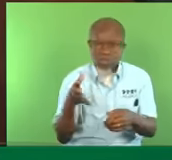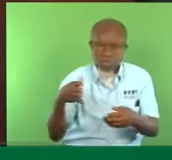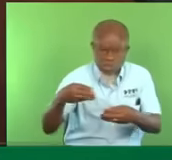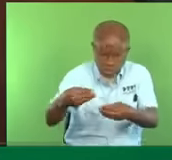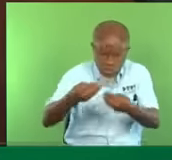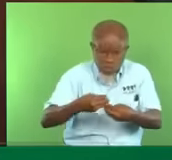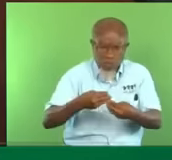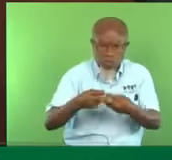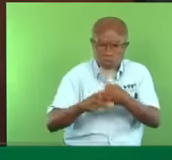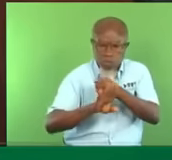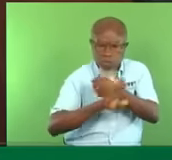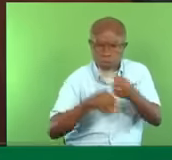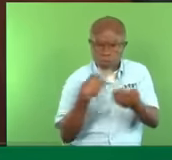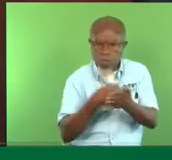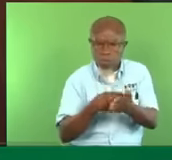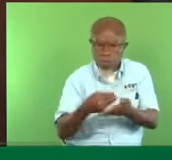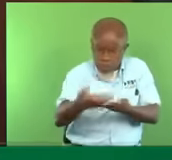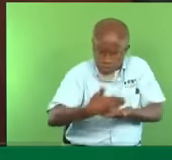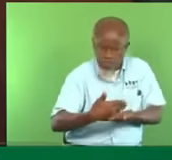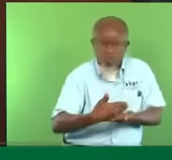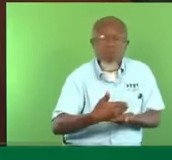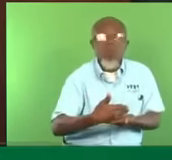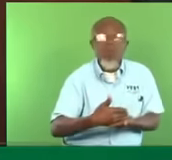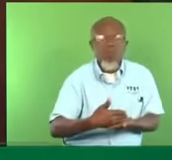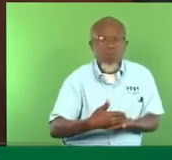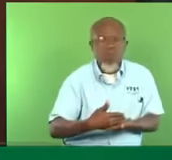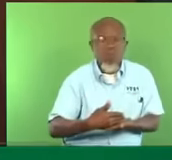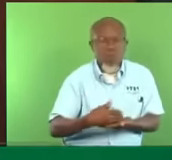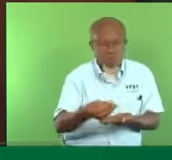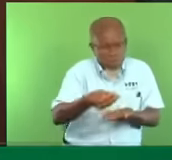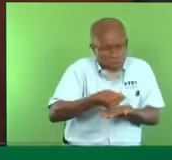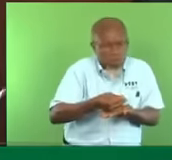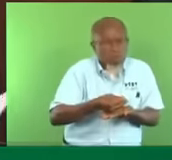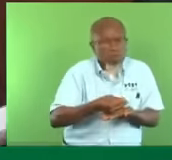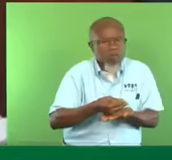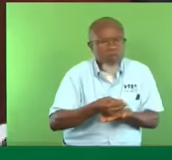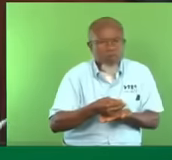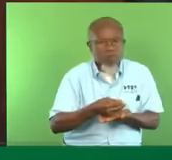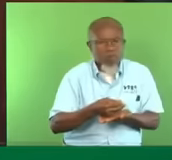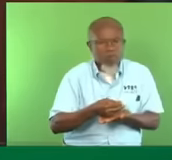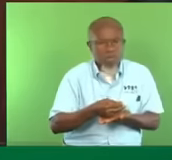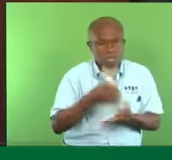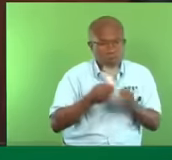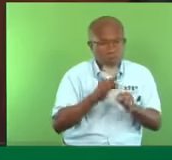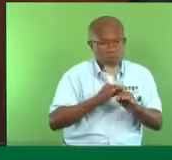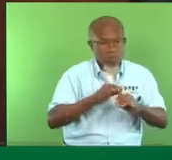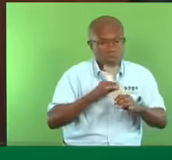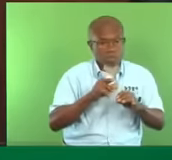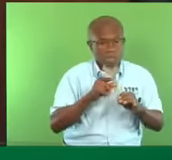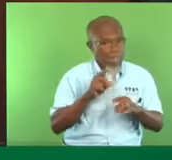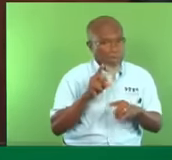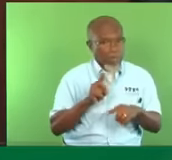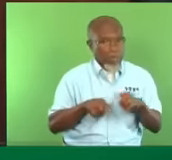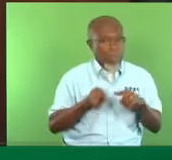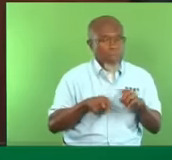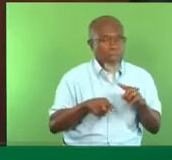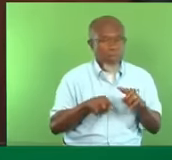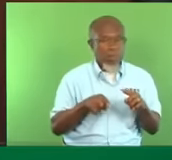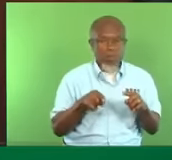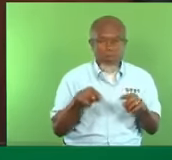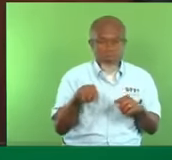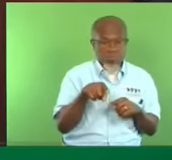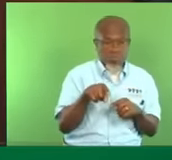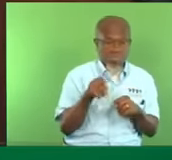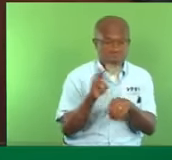And if you do not pay, you refuse to pay, there's a fear. There's a fear, Madam Speaker, that they can